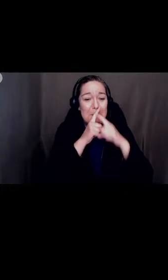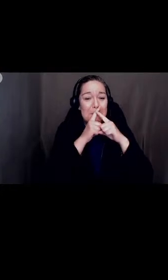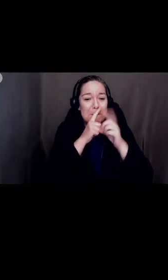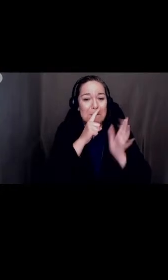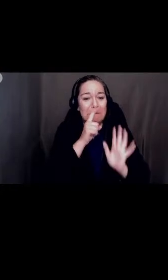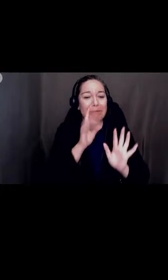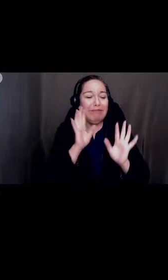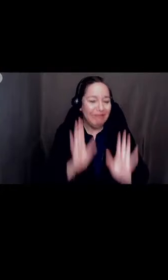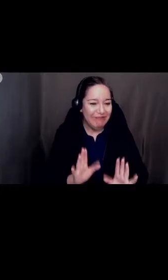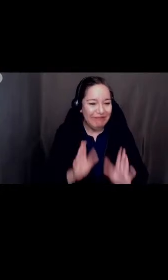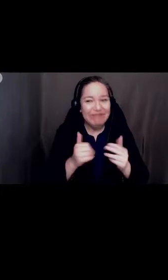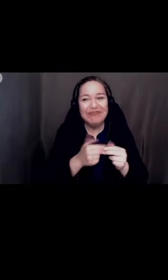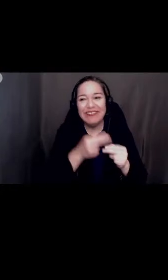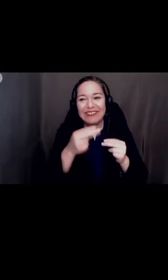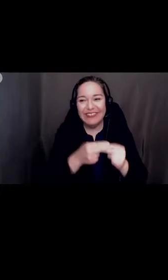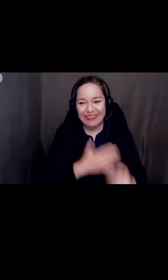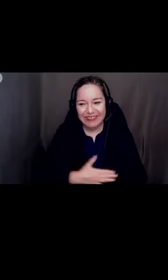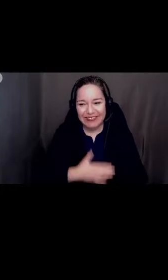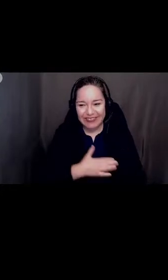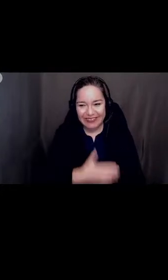Fantastic. Next slide, please.